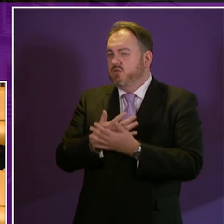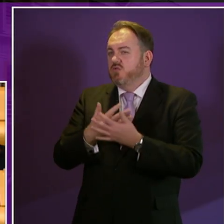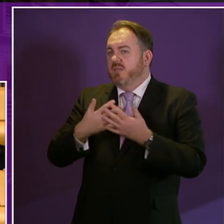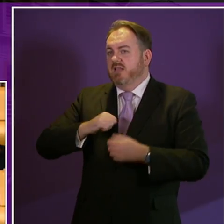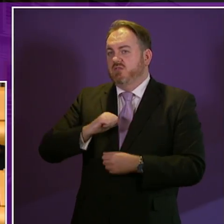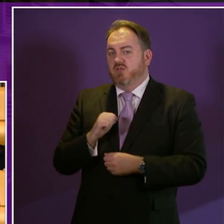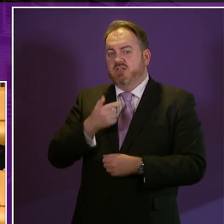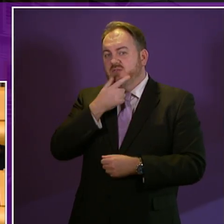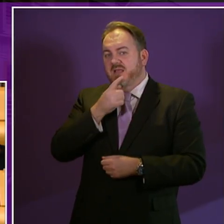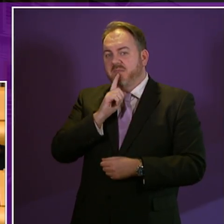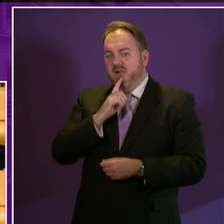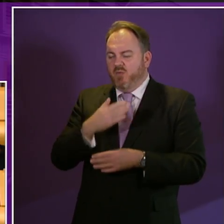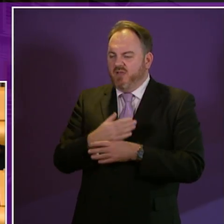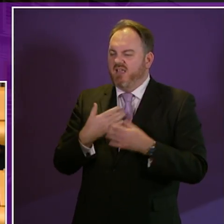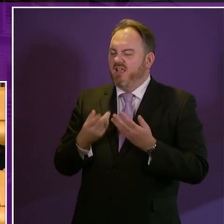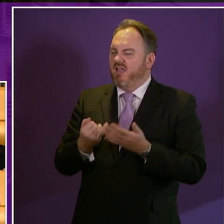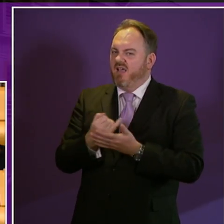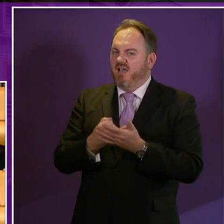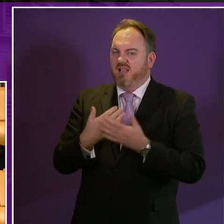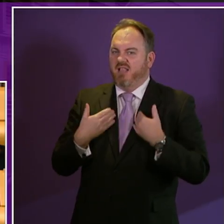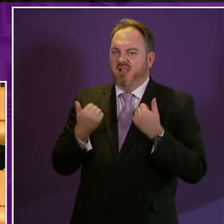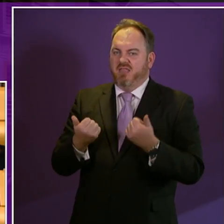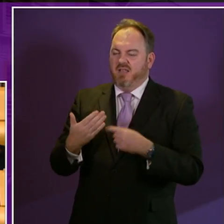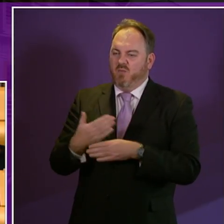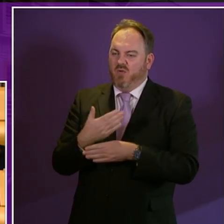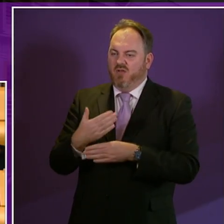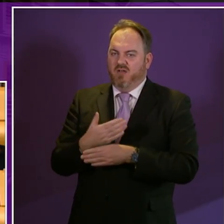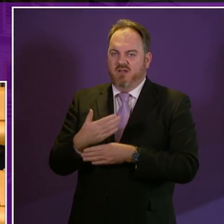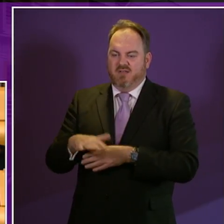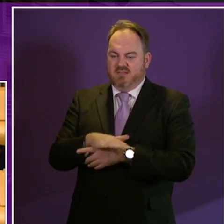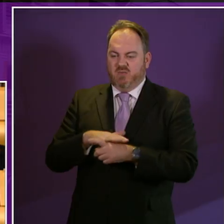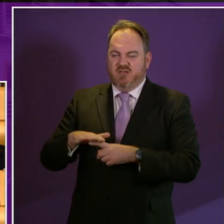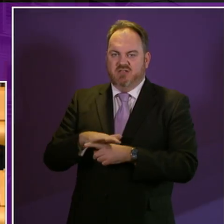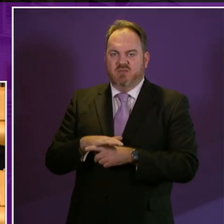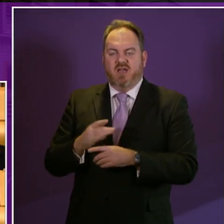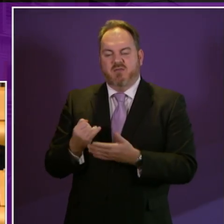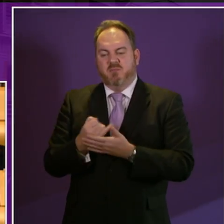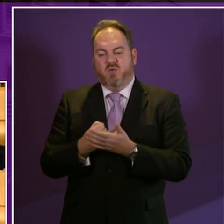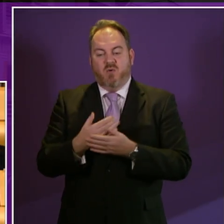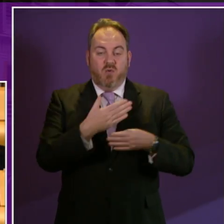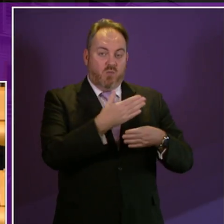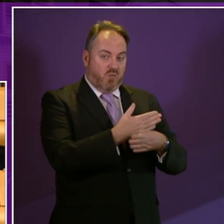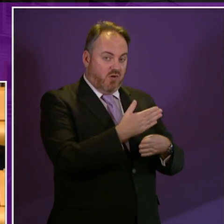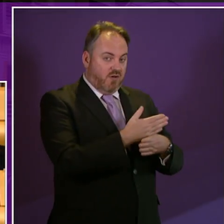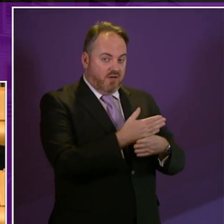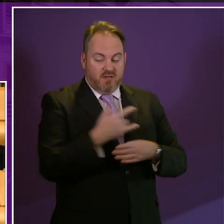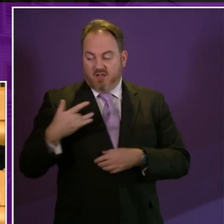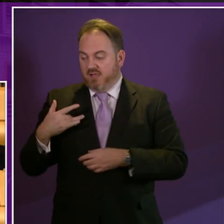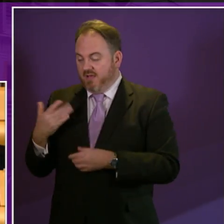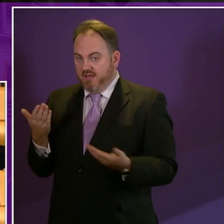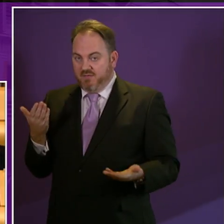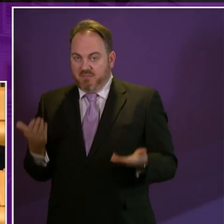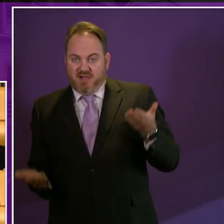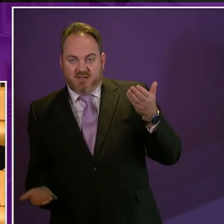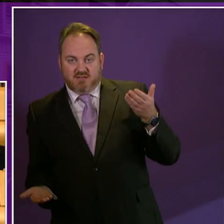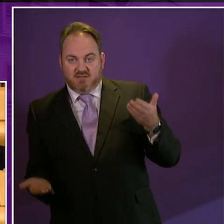that don't promote healthy working practices or an appropriate work-life balance and so we're faced with a significantly increasing number of people